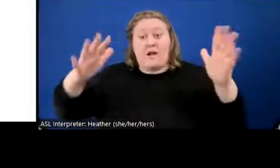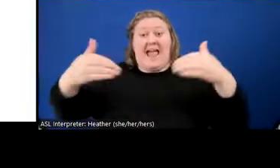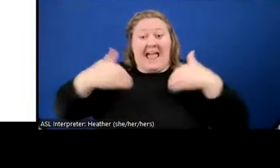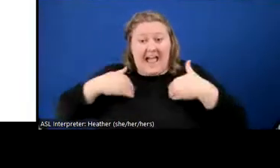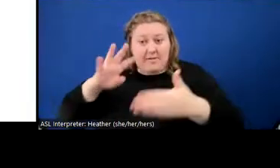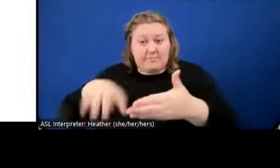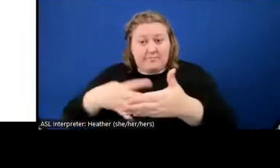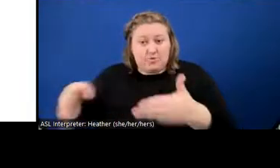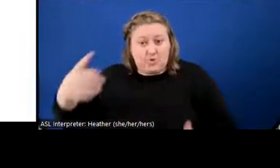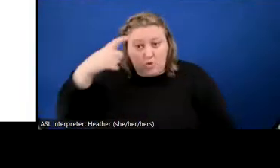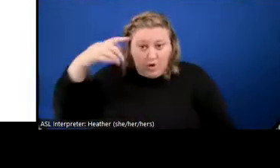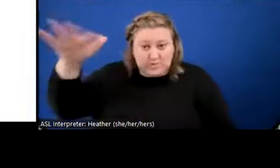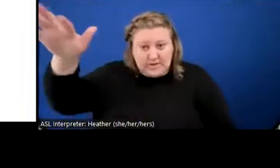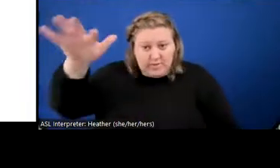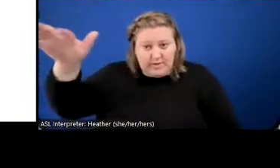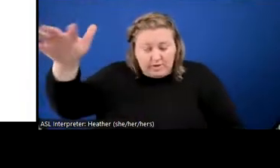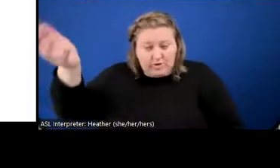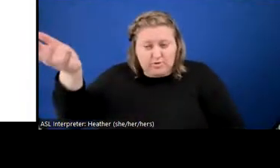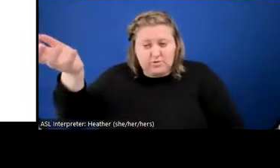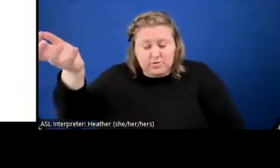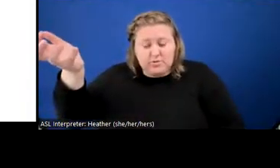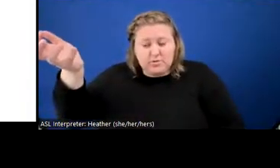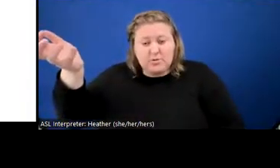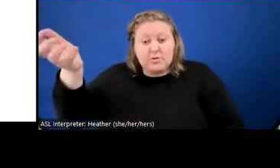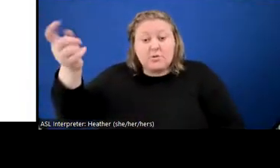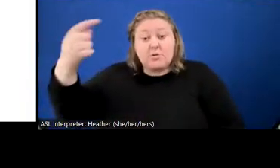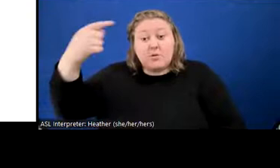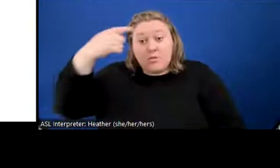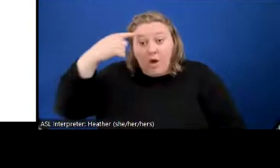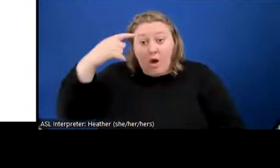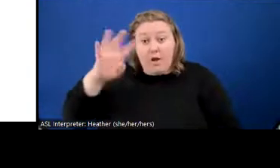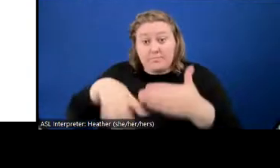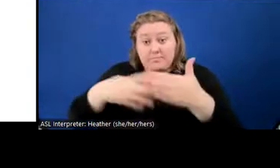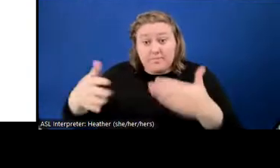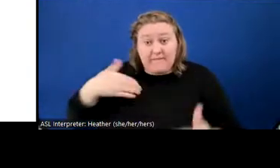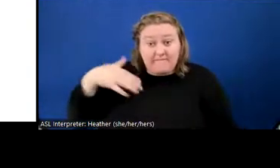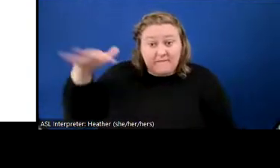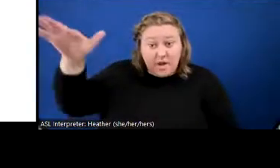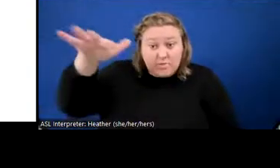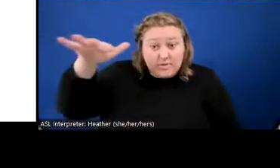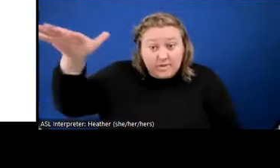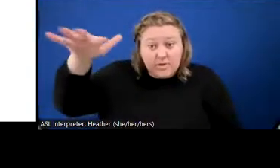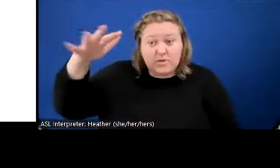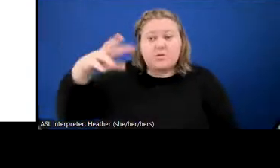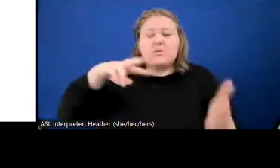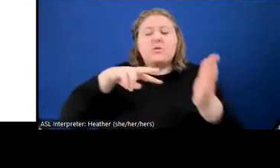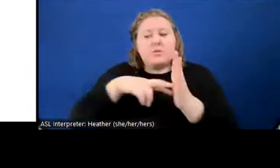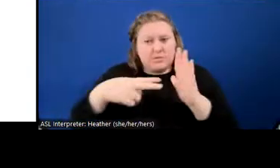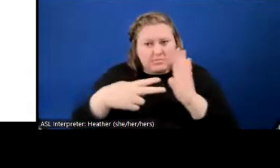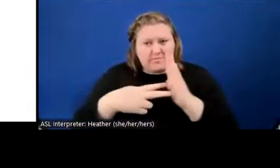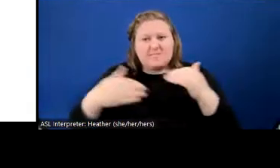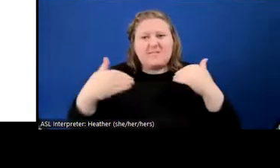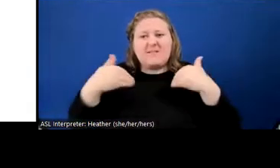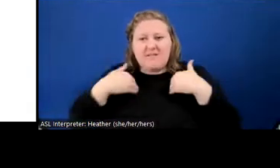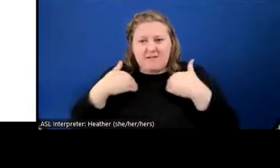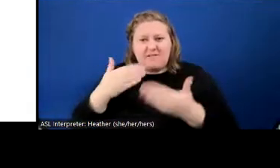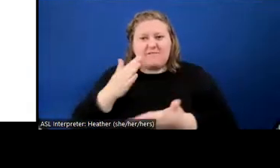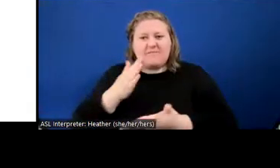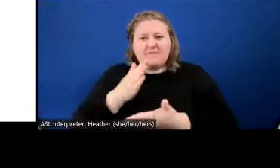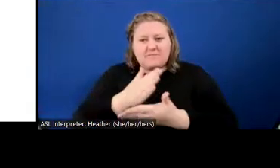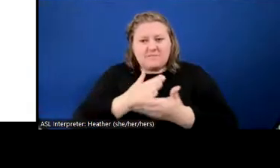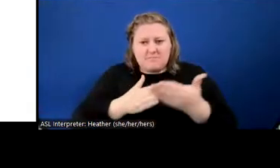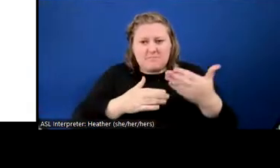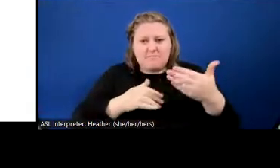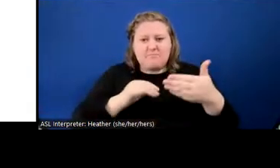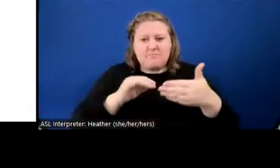So in believing that the matrix existed, there was a belief that there was some matrix that can